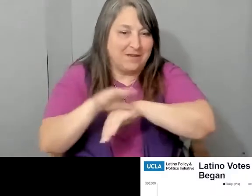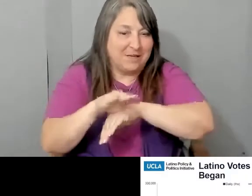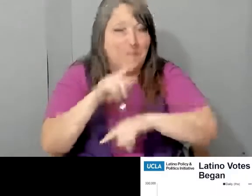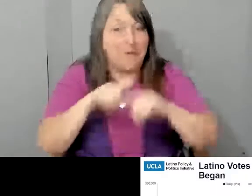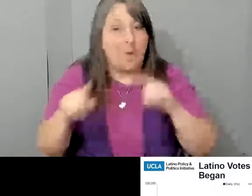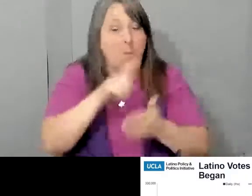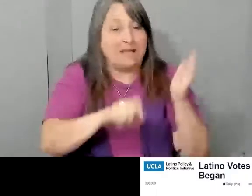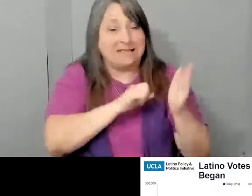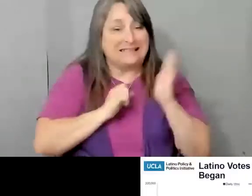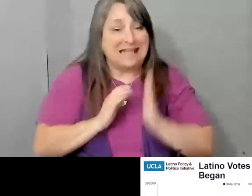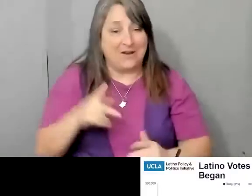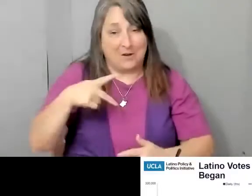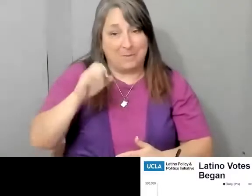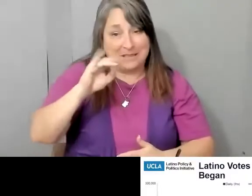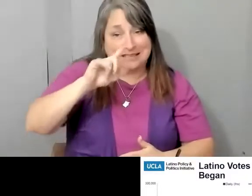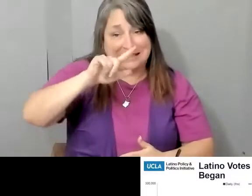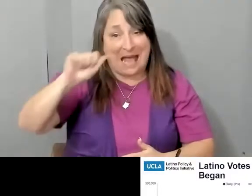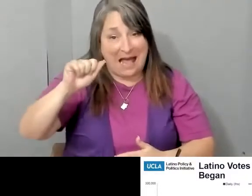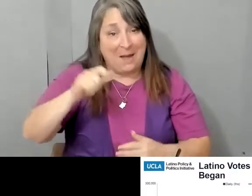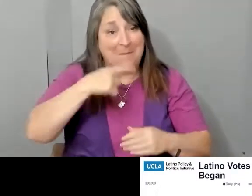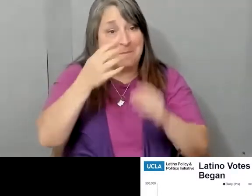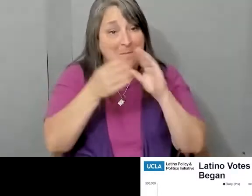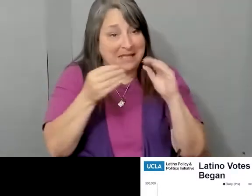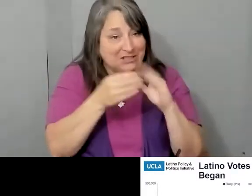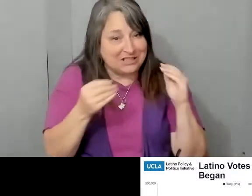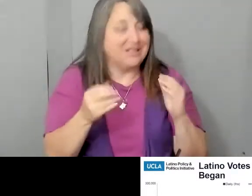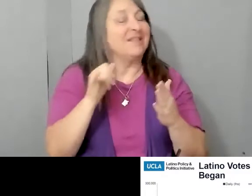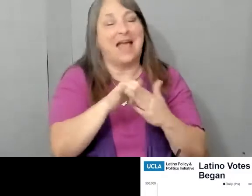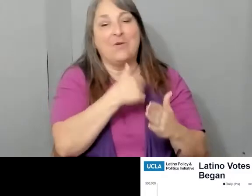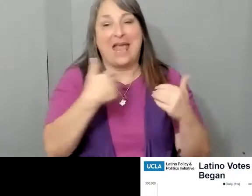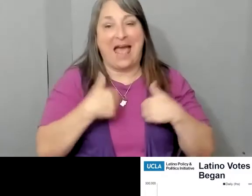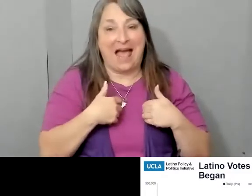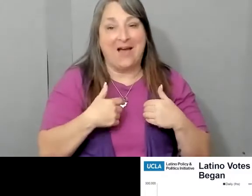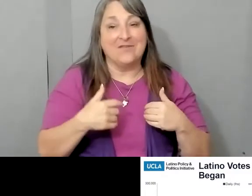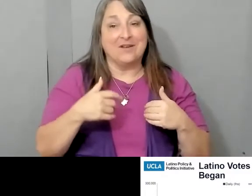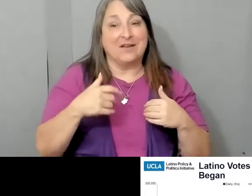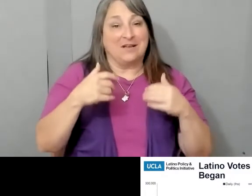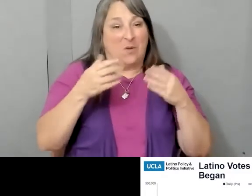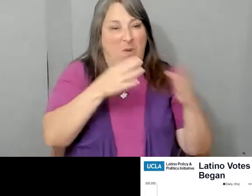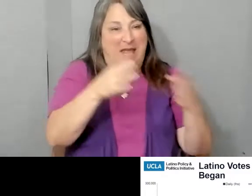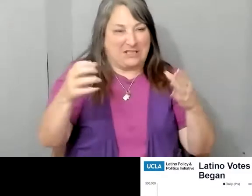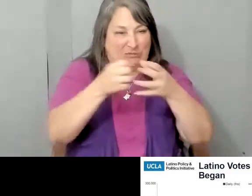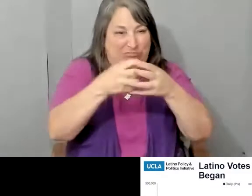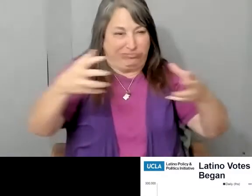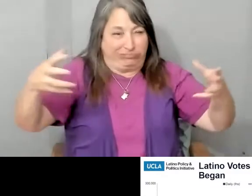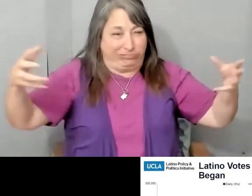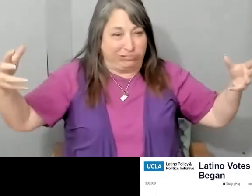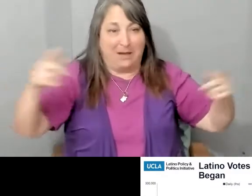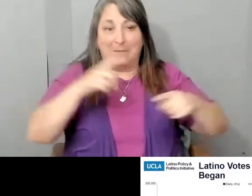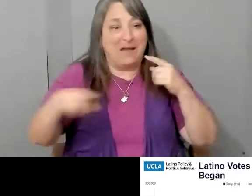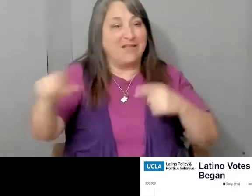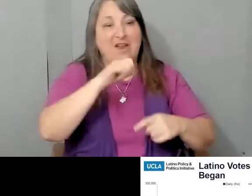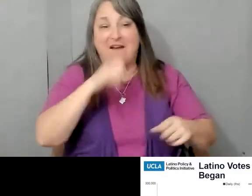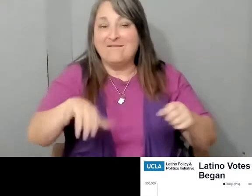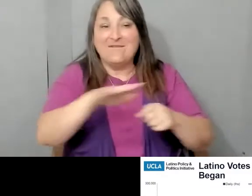was mentioning, which is the way that we have franchise expanding mechanisms, but that they are not fully communicated to low